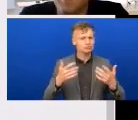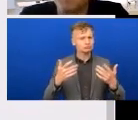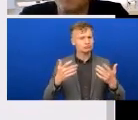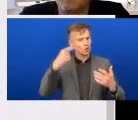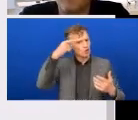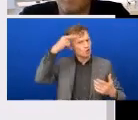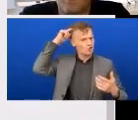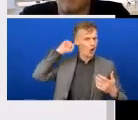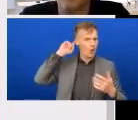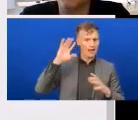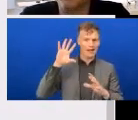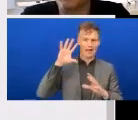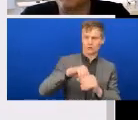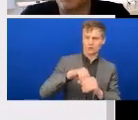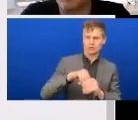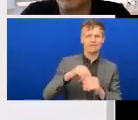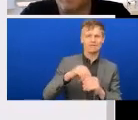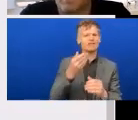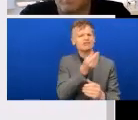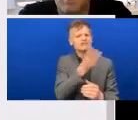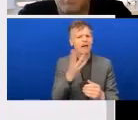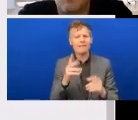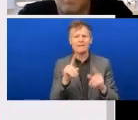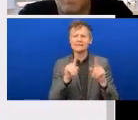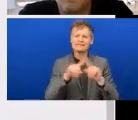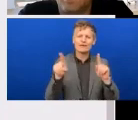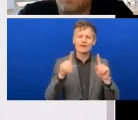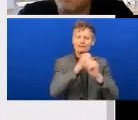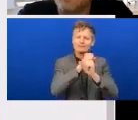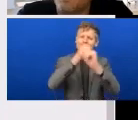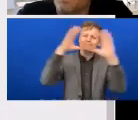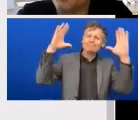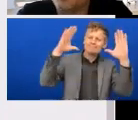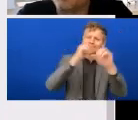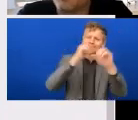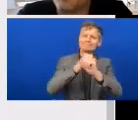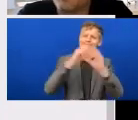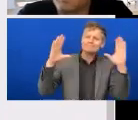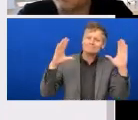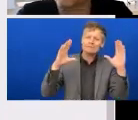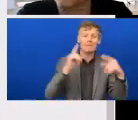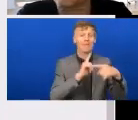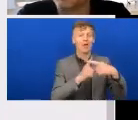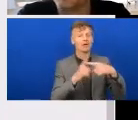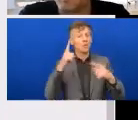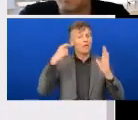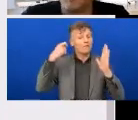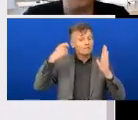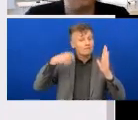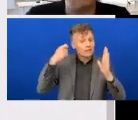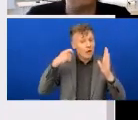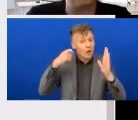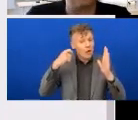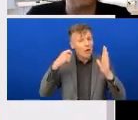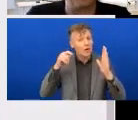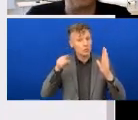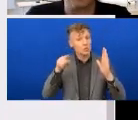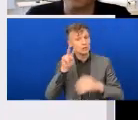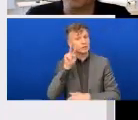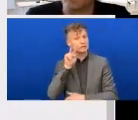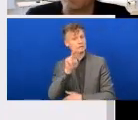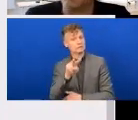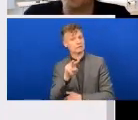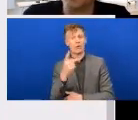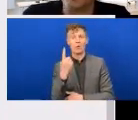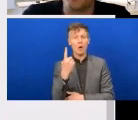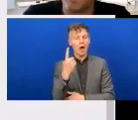scenarios around that. And we also include a video in there which walks through the experience of somebody, not just somebody with a neuro